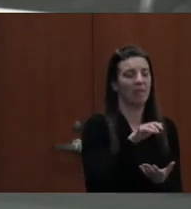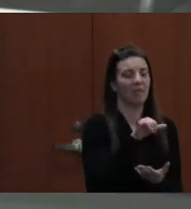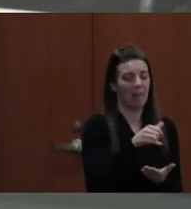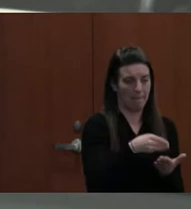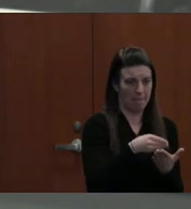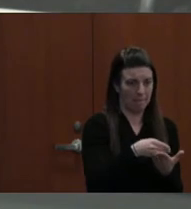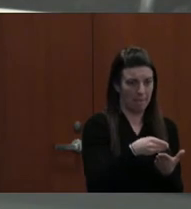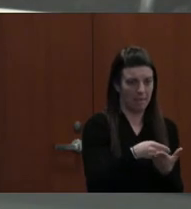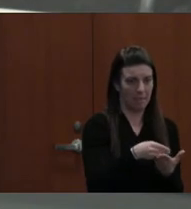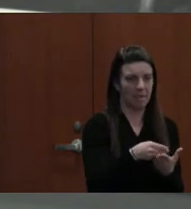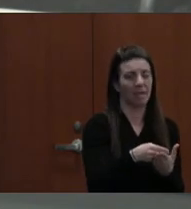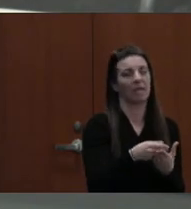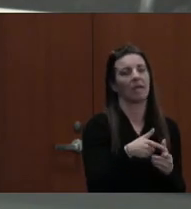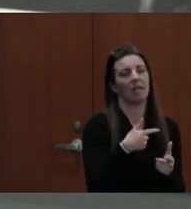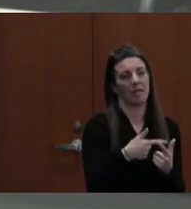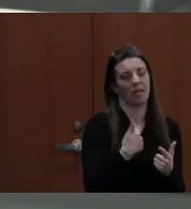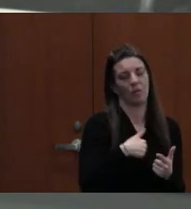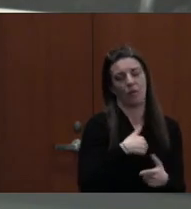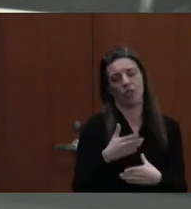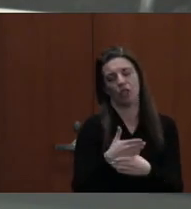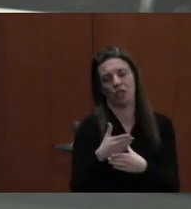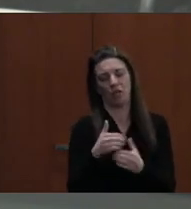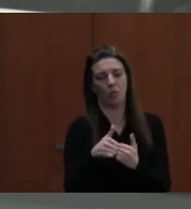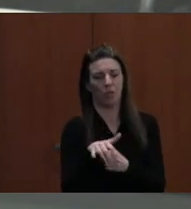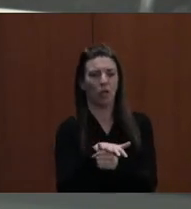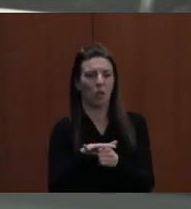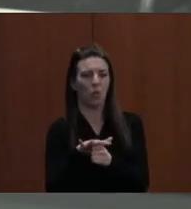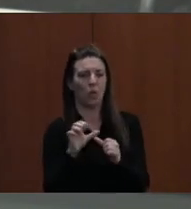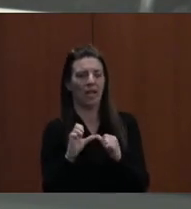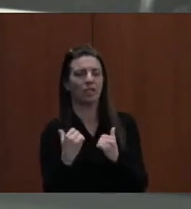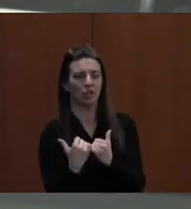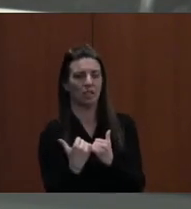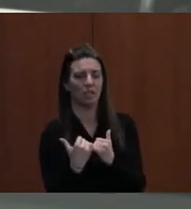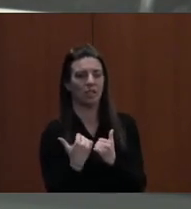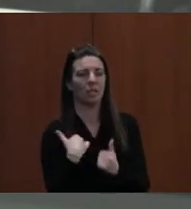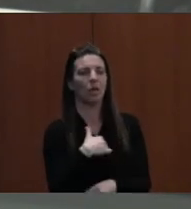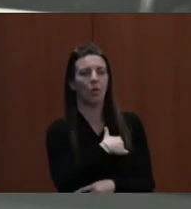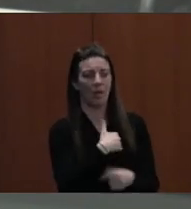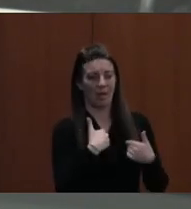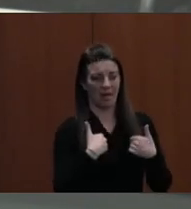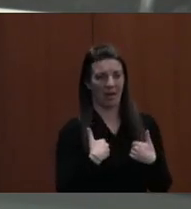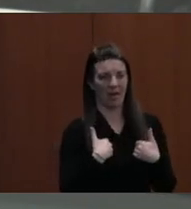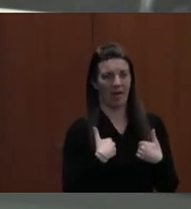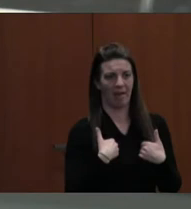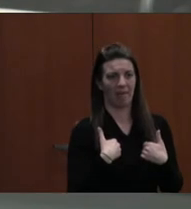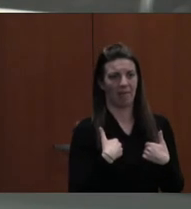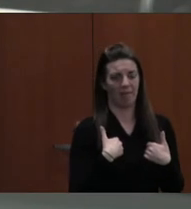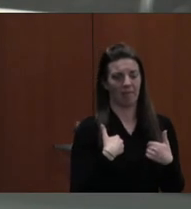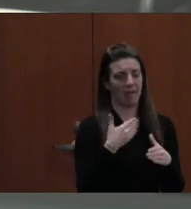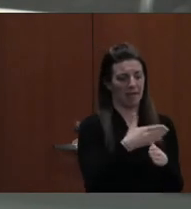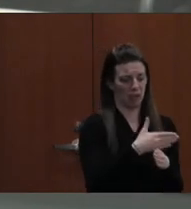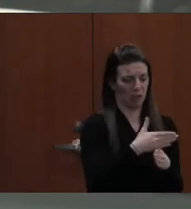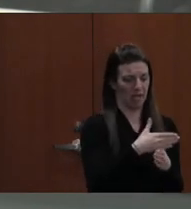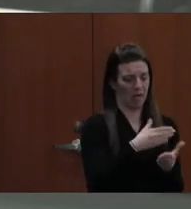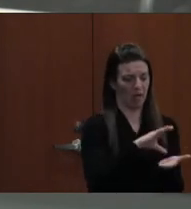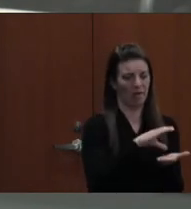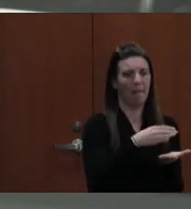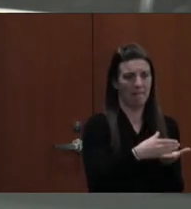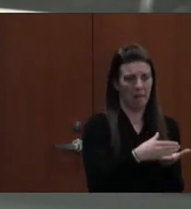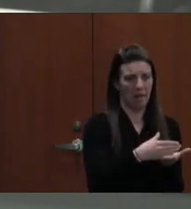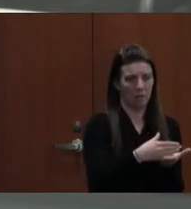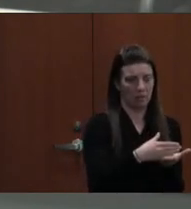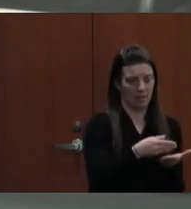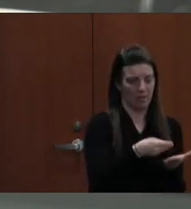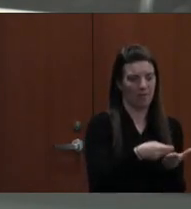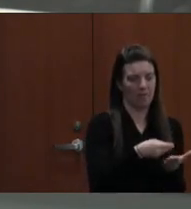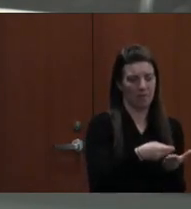and then we then share it with the local agency. We also have to share the local portion of the Kerwin funding